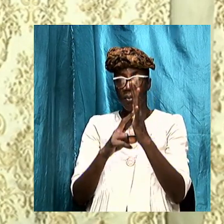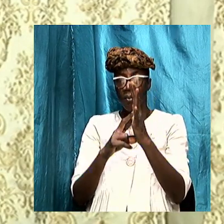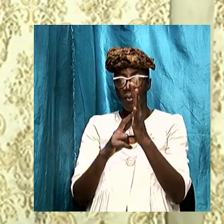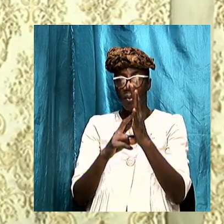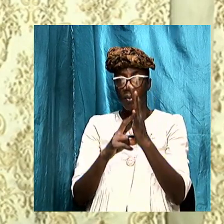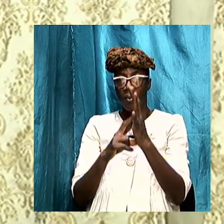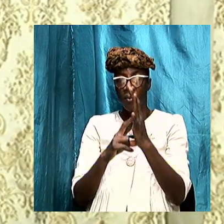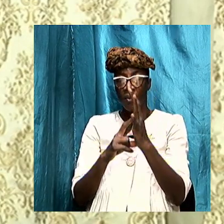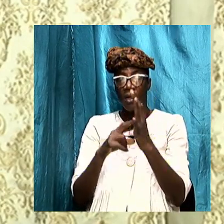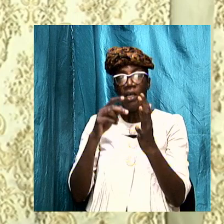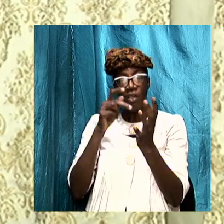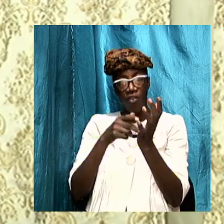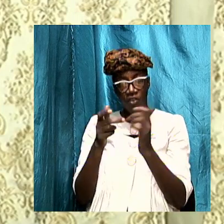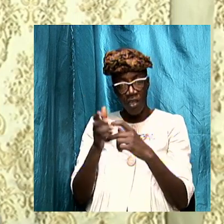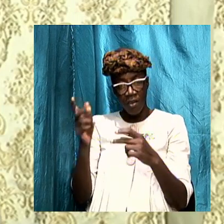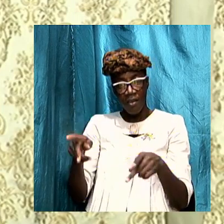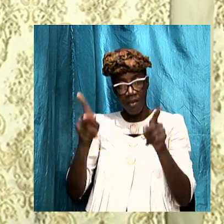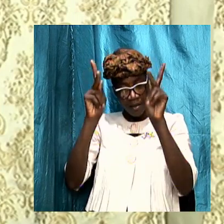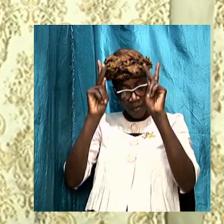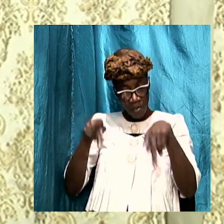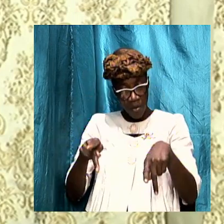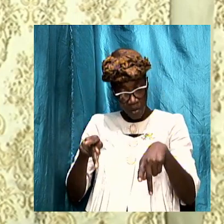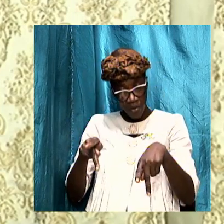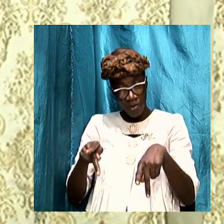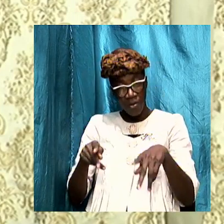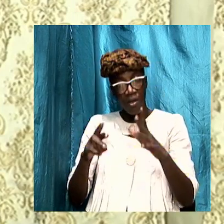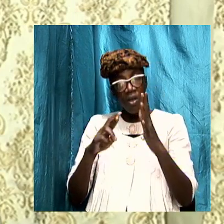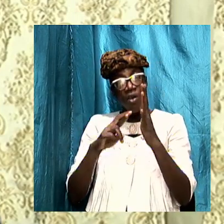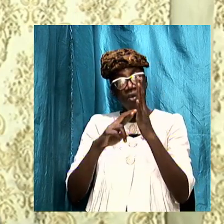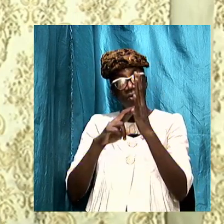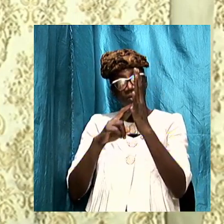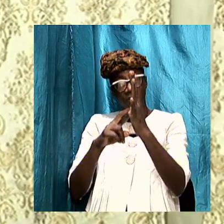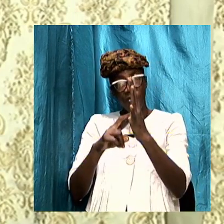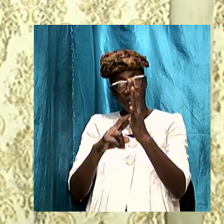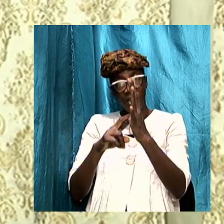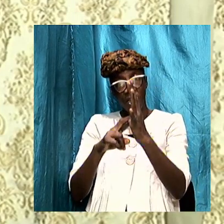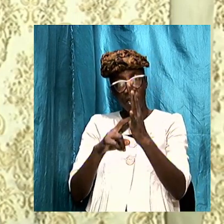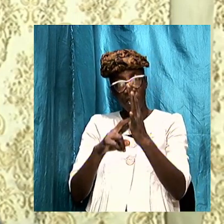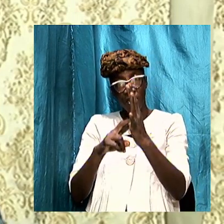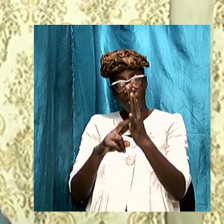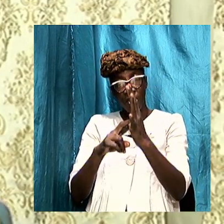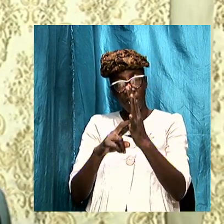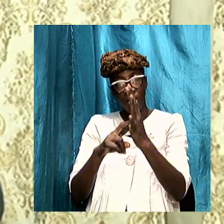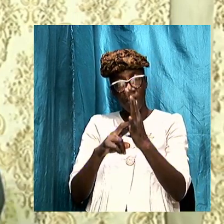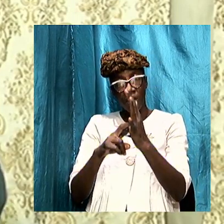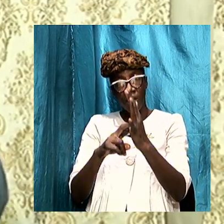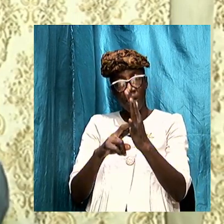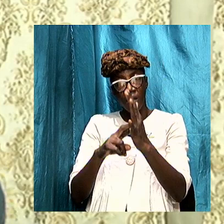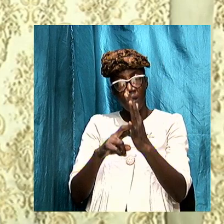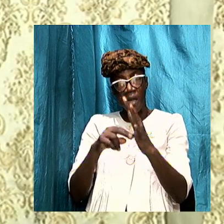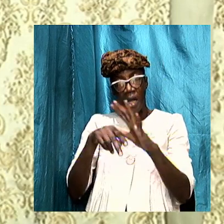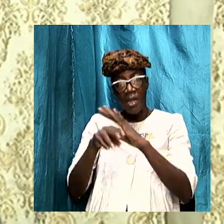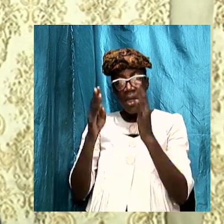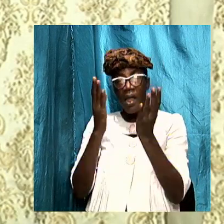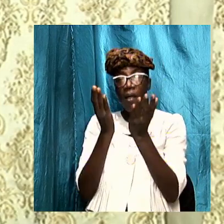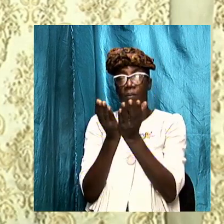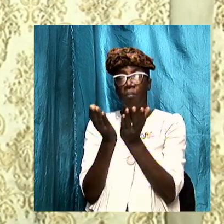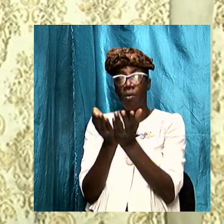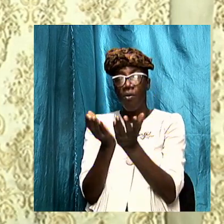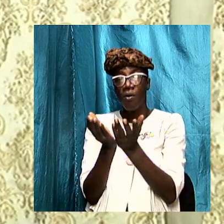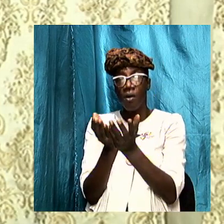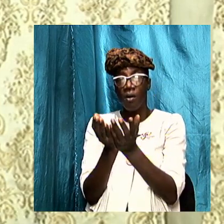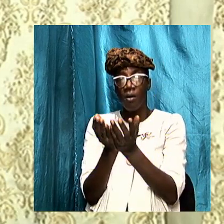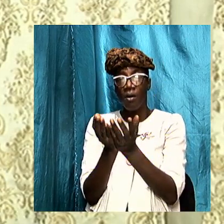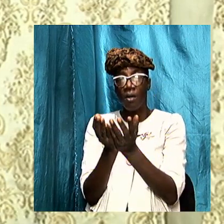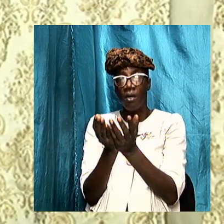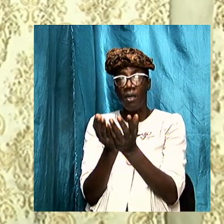the person revealed by the book he is the main object